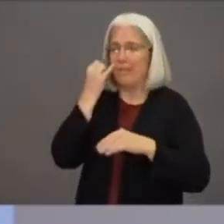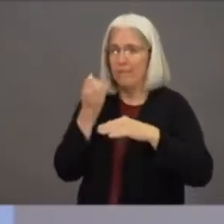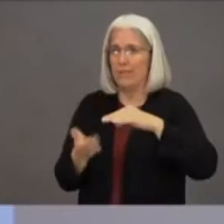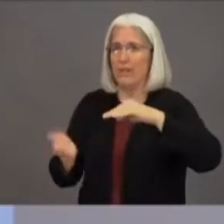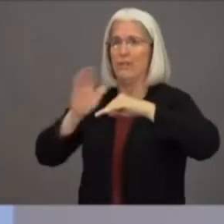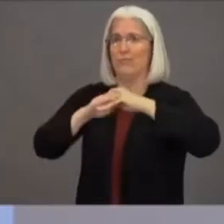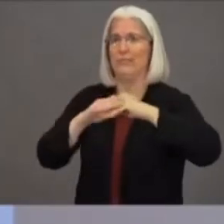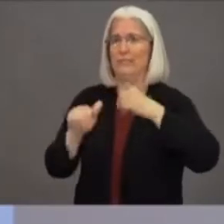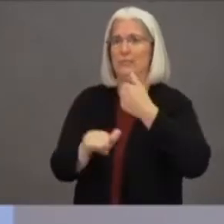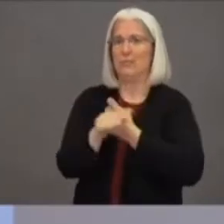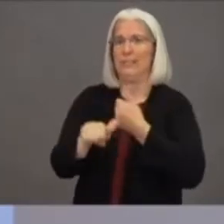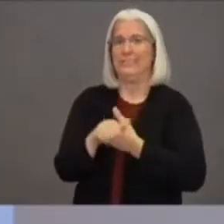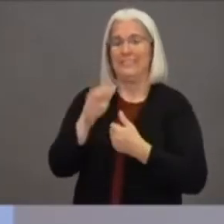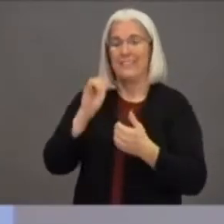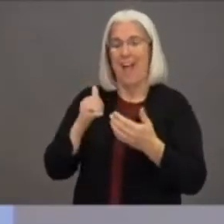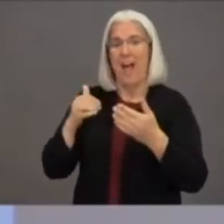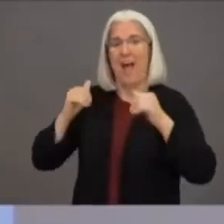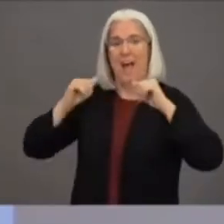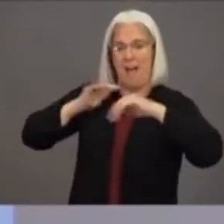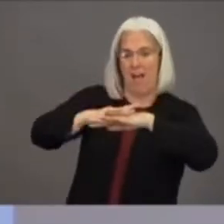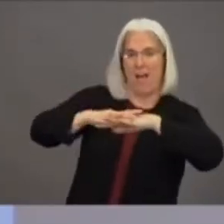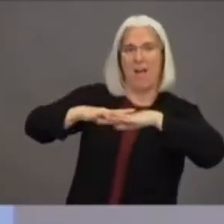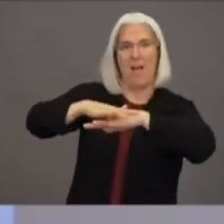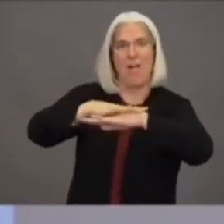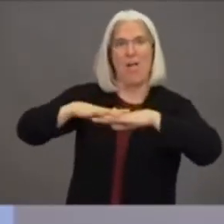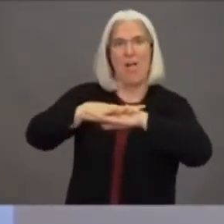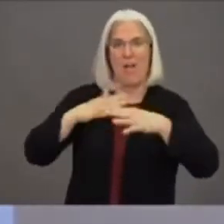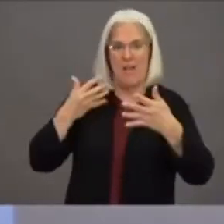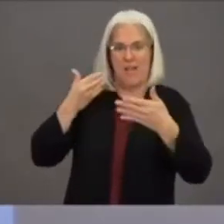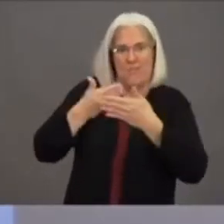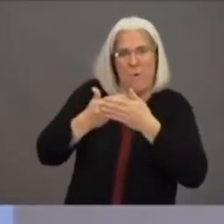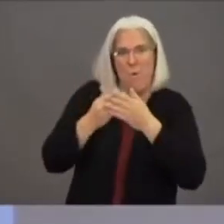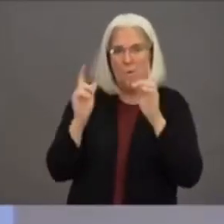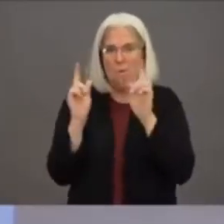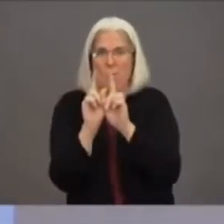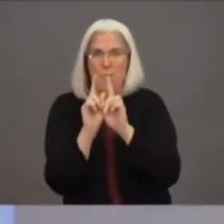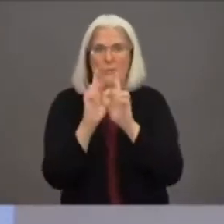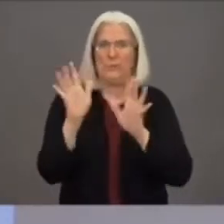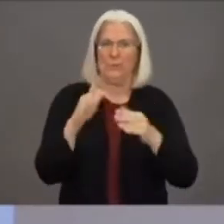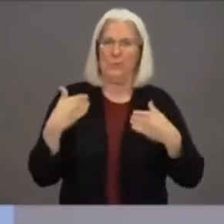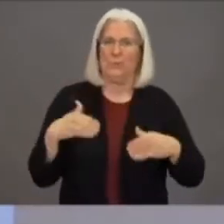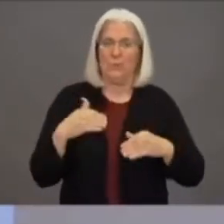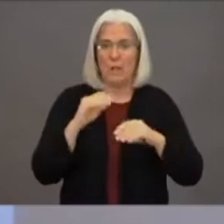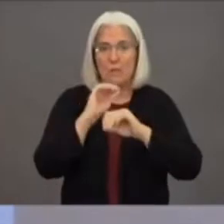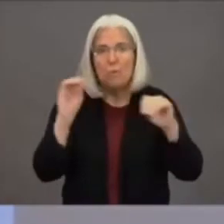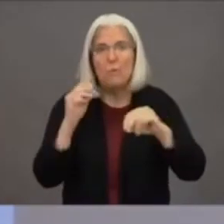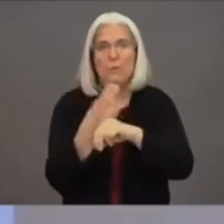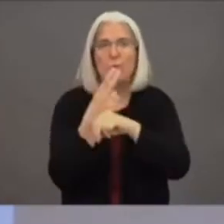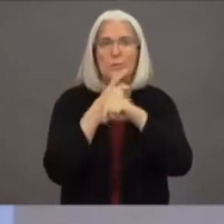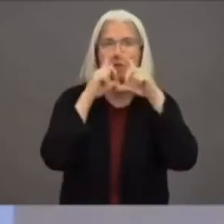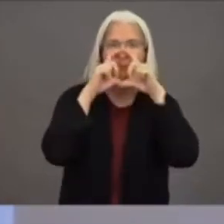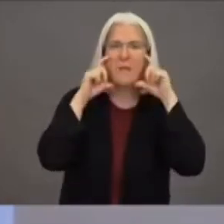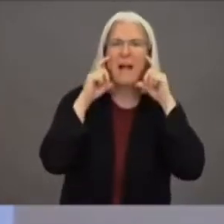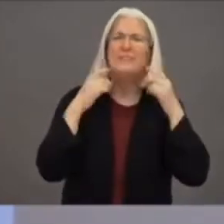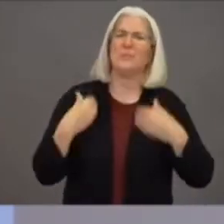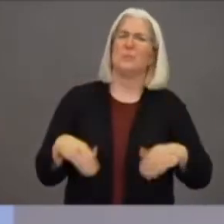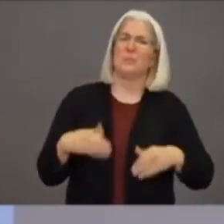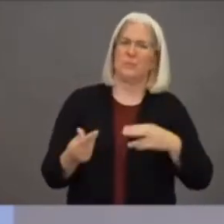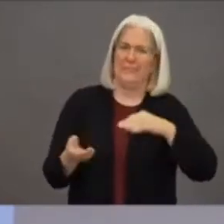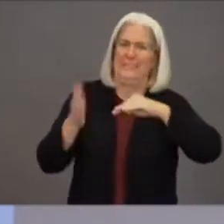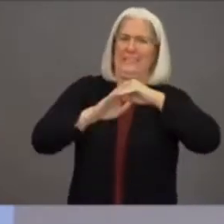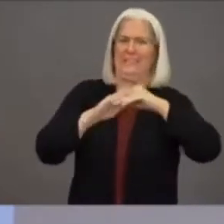case would be spending time with people without a face covering, less than six feet apart, mixing different households,